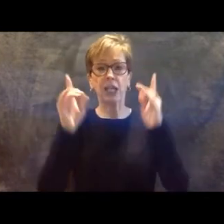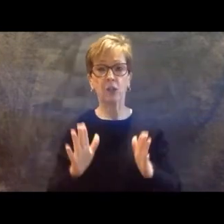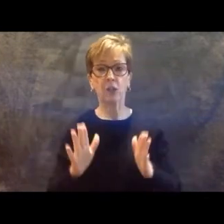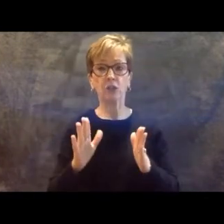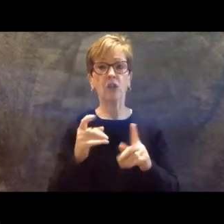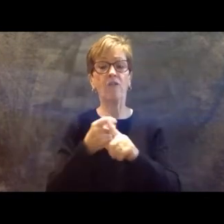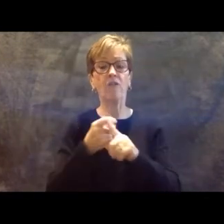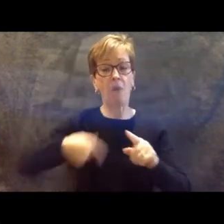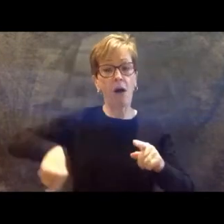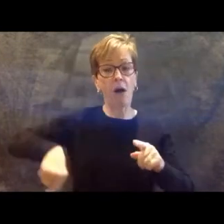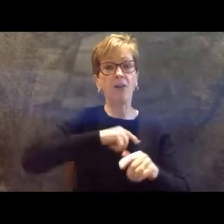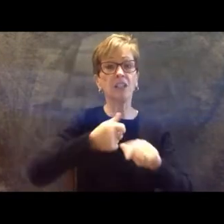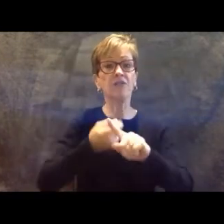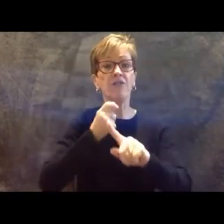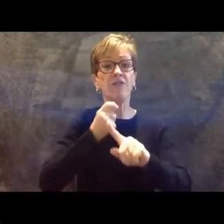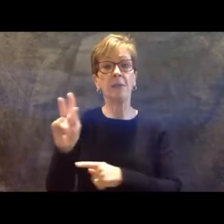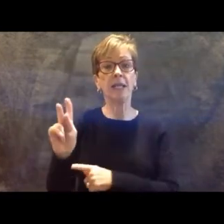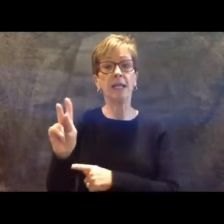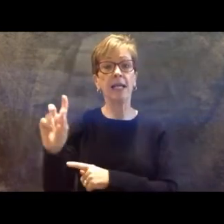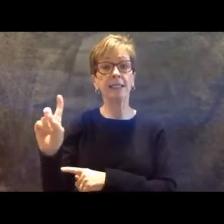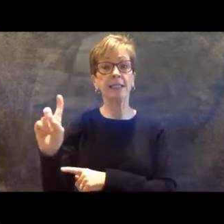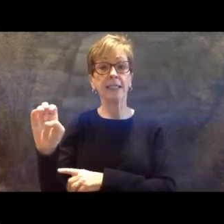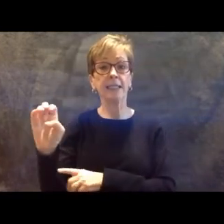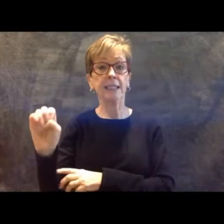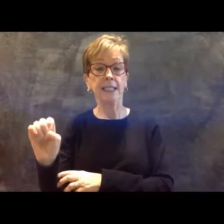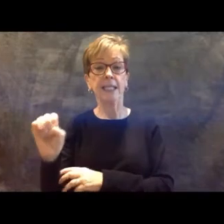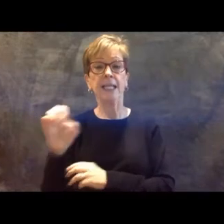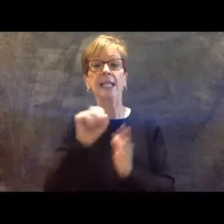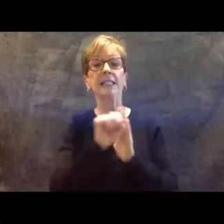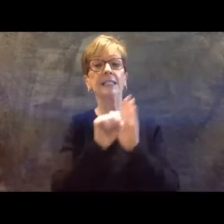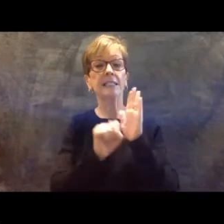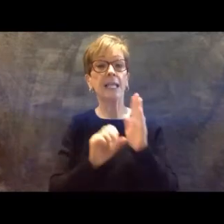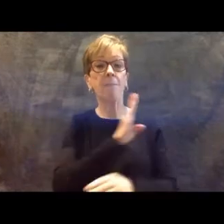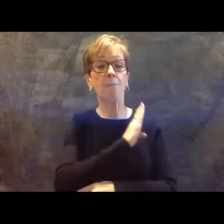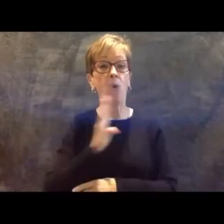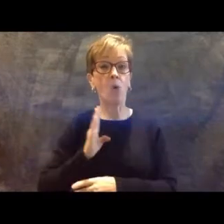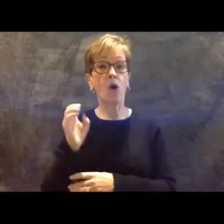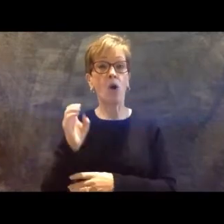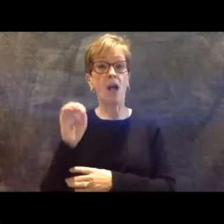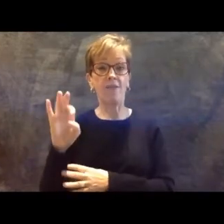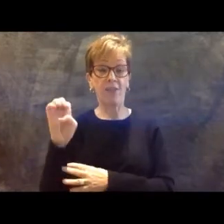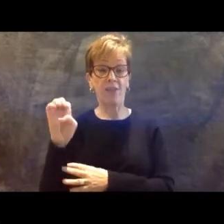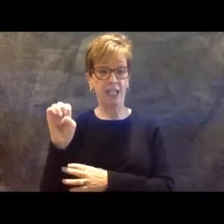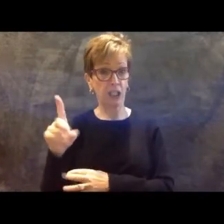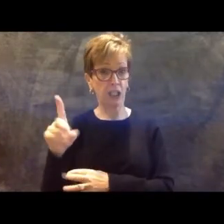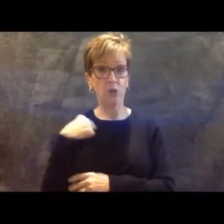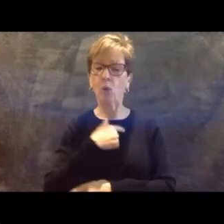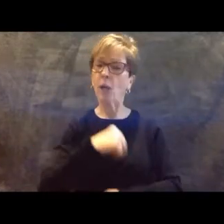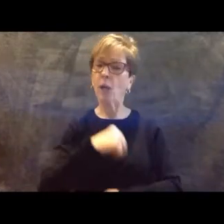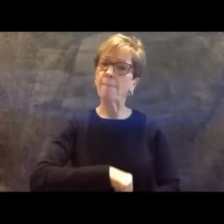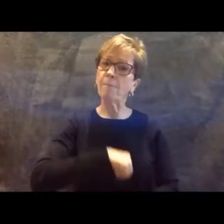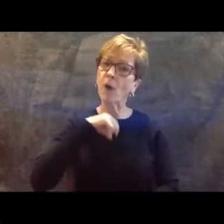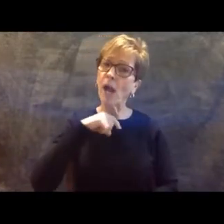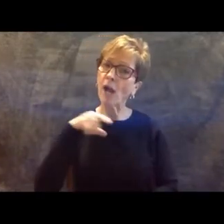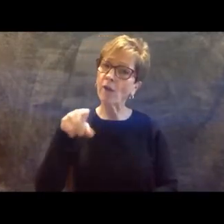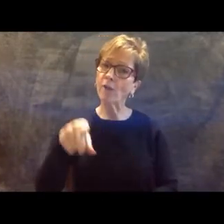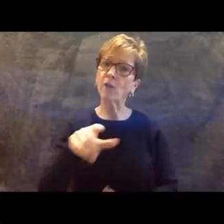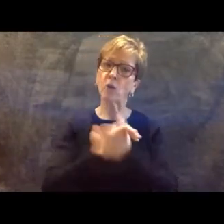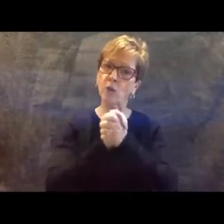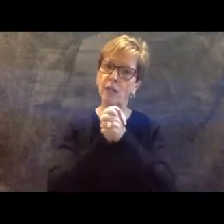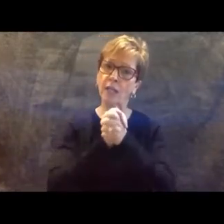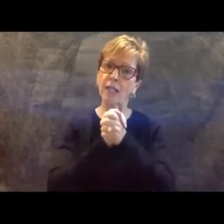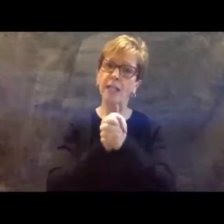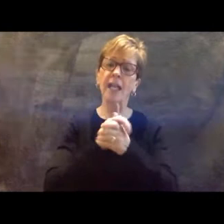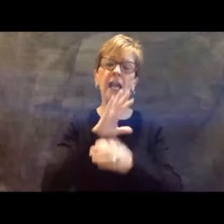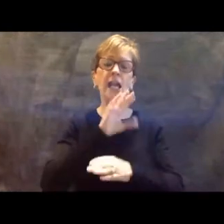Education and the State Board of Education, congratulations, we are so proud of you. We honor the work and sacrifices that you made